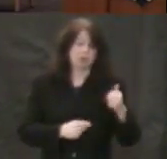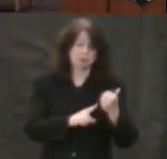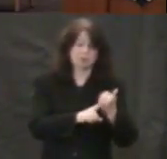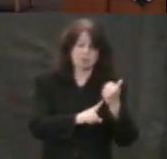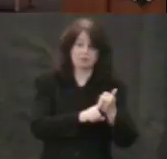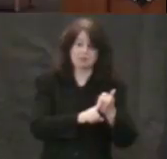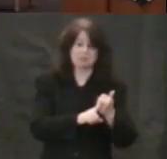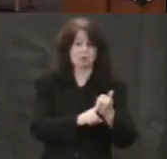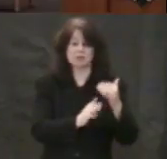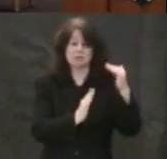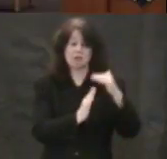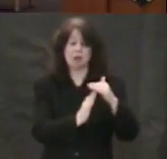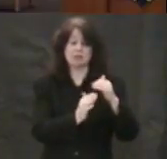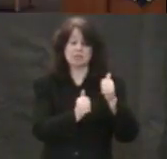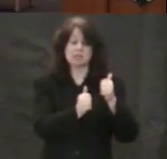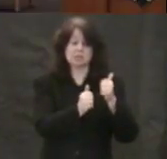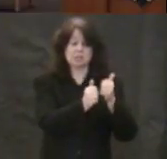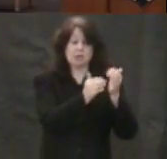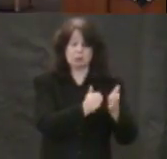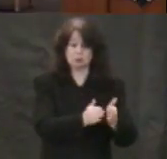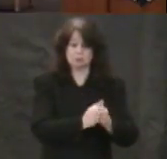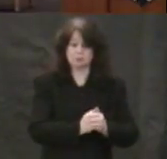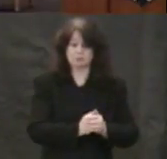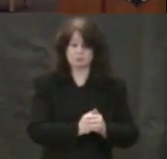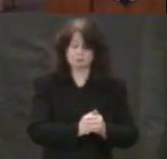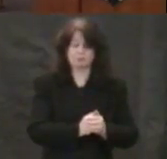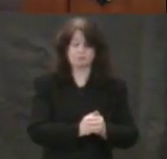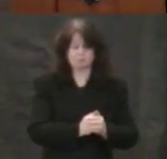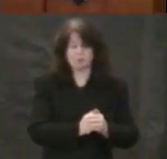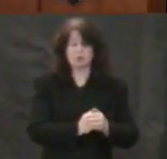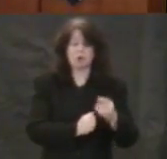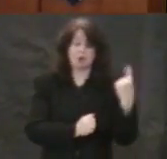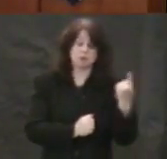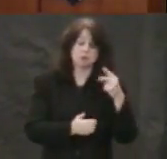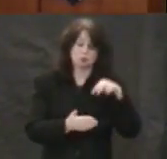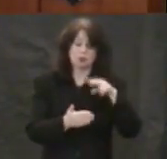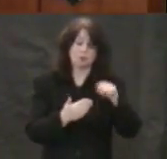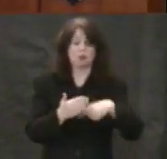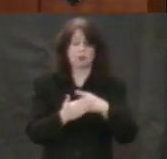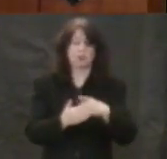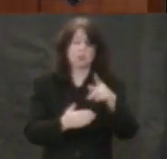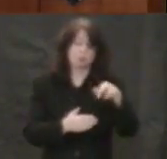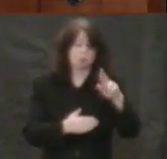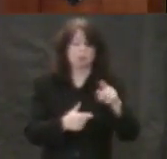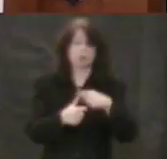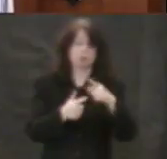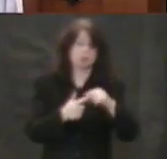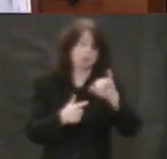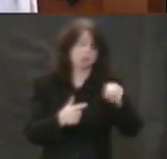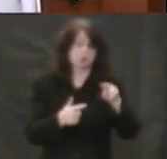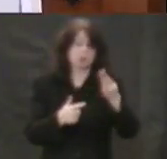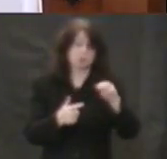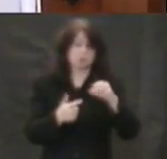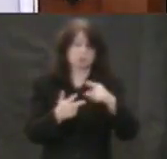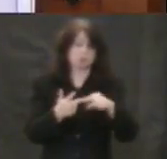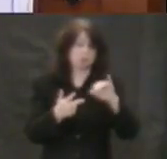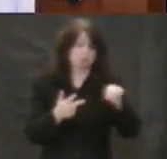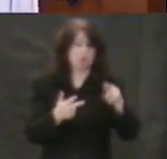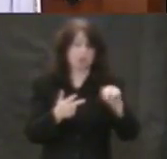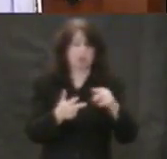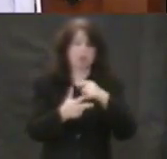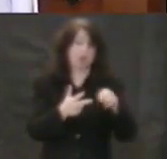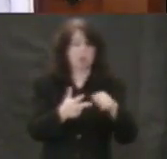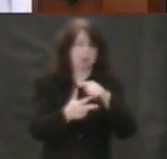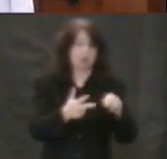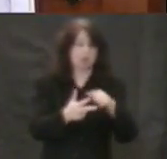disciples. He is of the inner core. Peter, James, and John. Peter, James, and John. Peter, James, and John. It is Peter who first declares